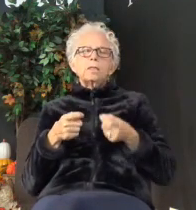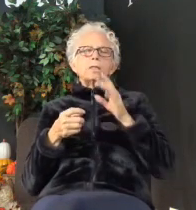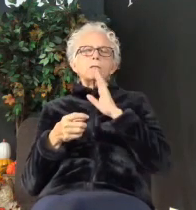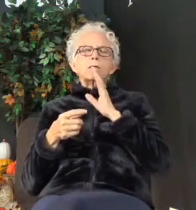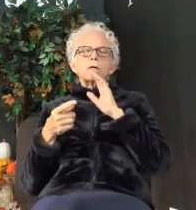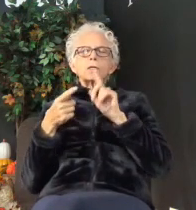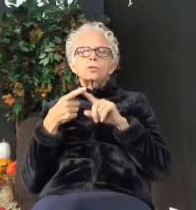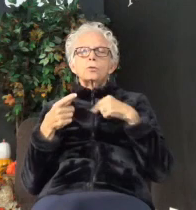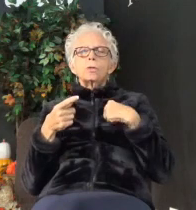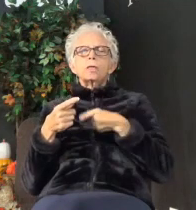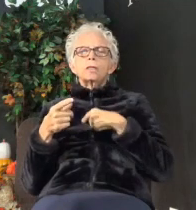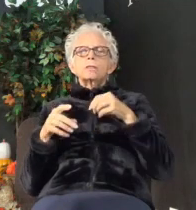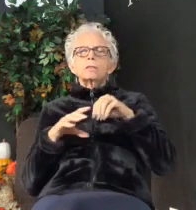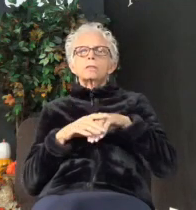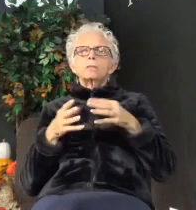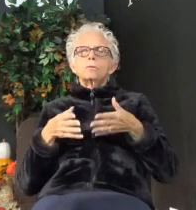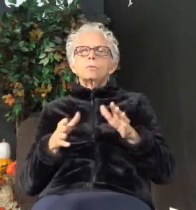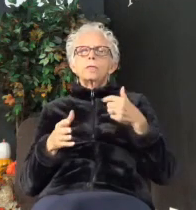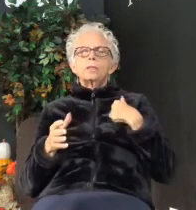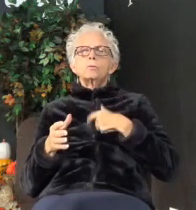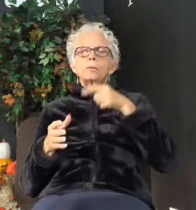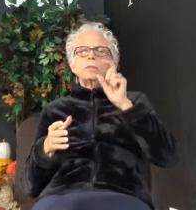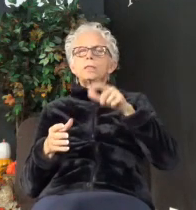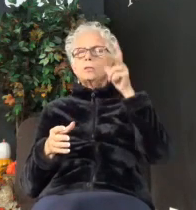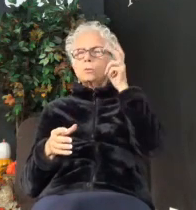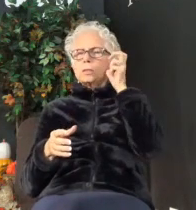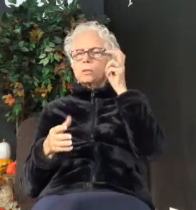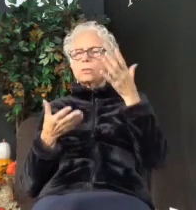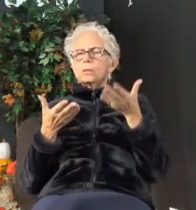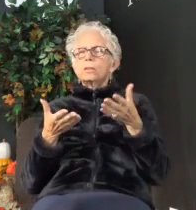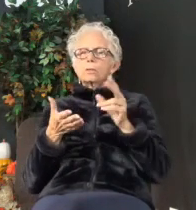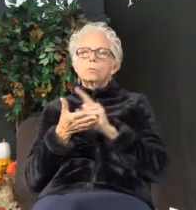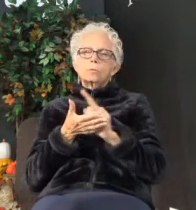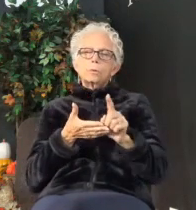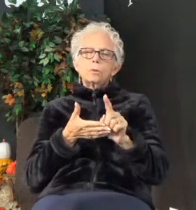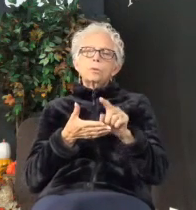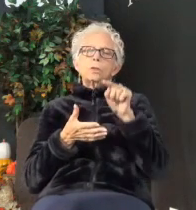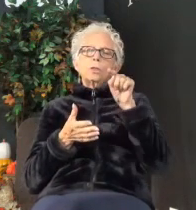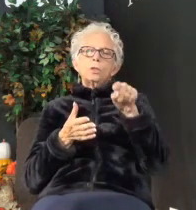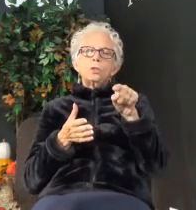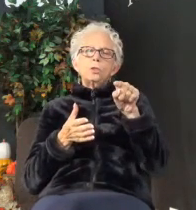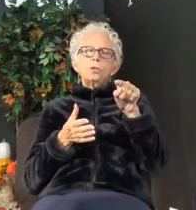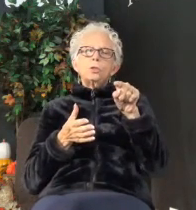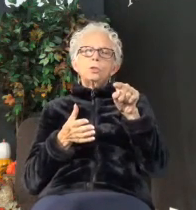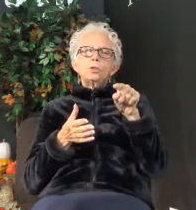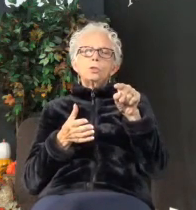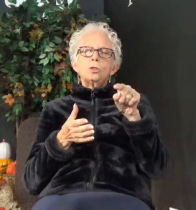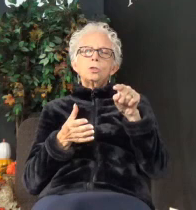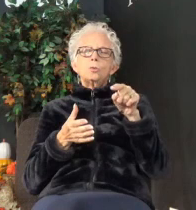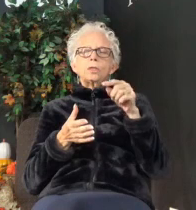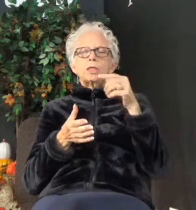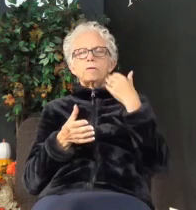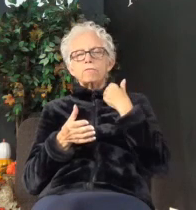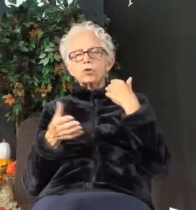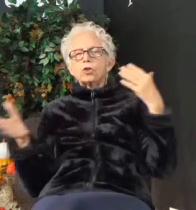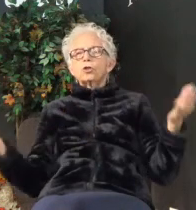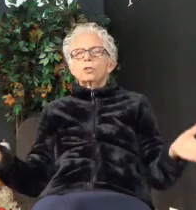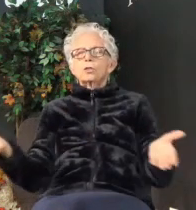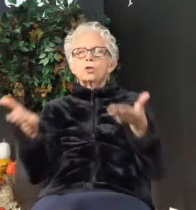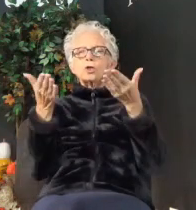us in ways that we need to hear it this week, that you would convict, that you would encourage,